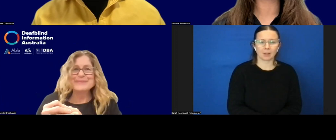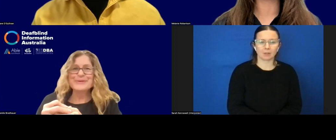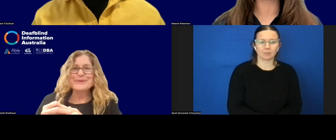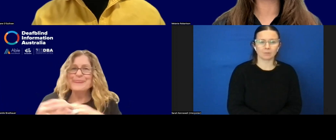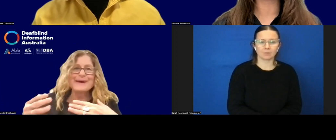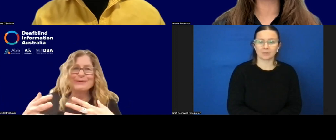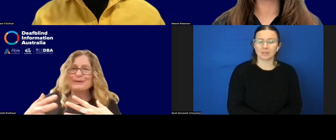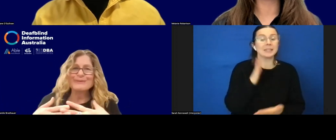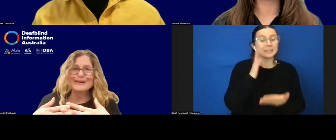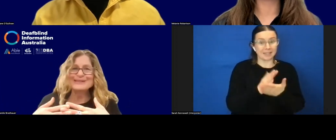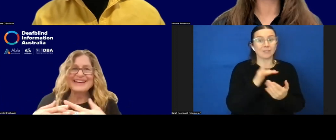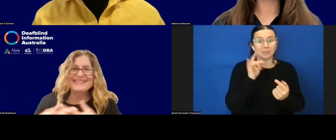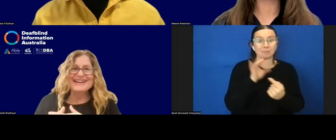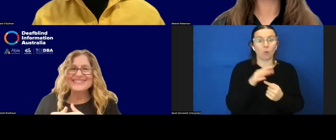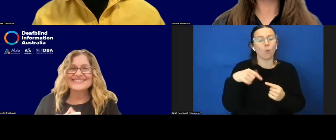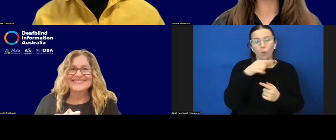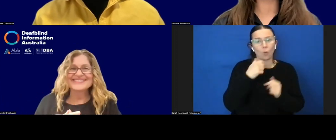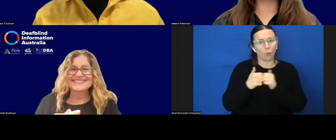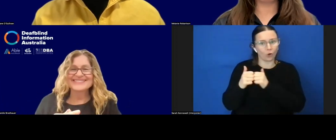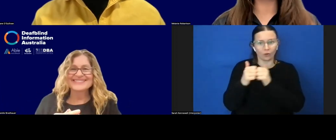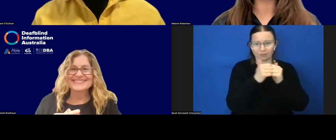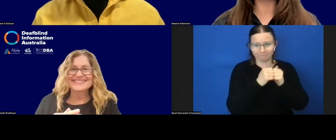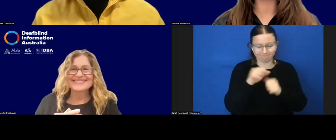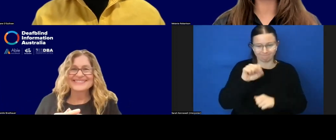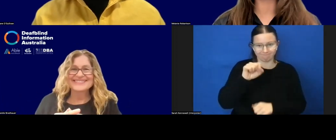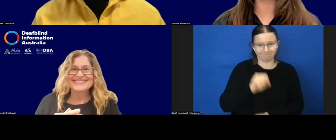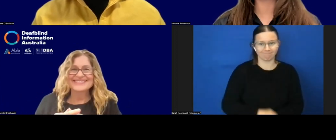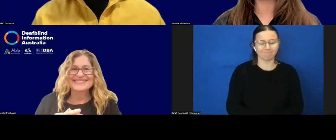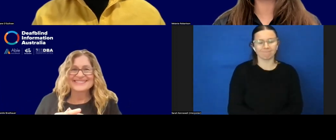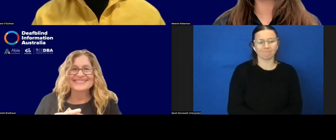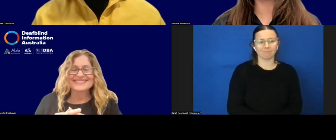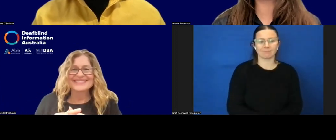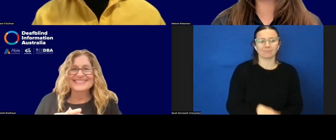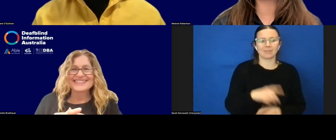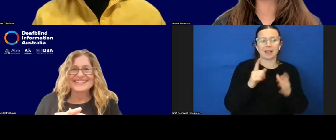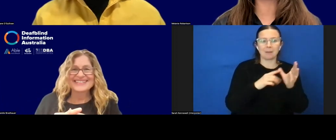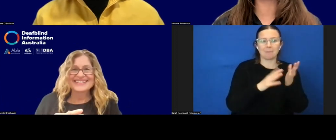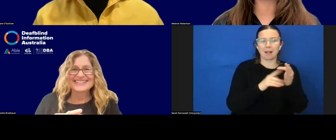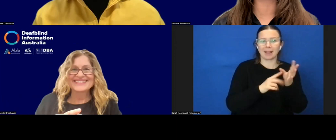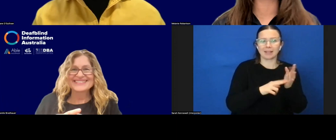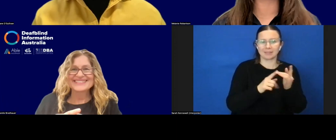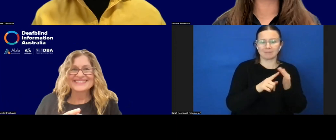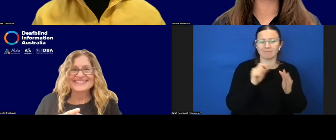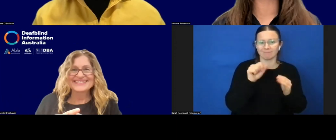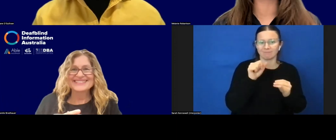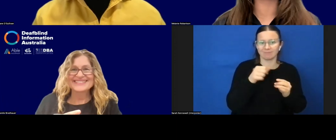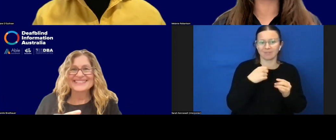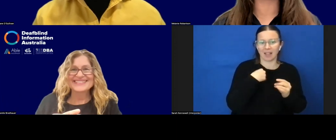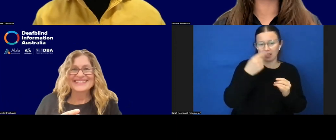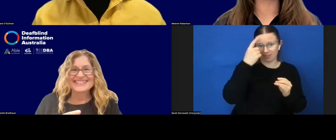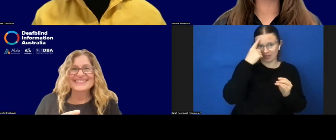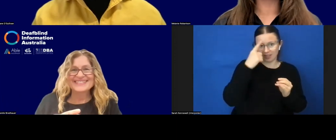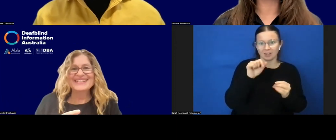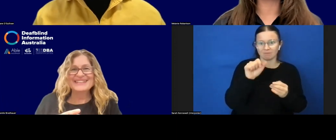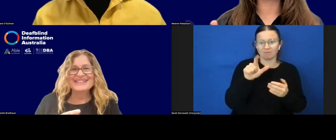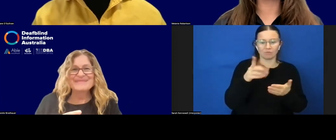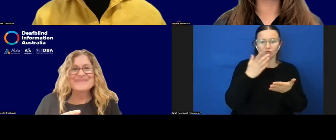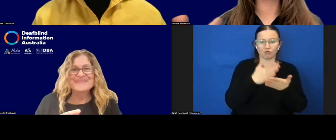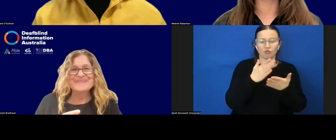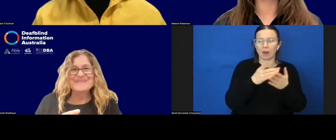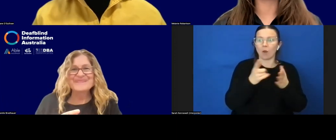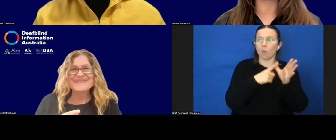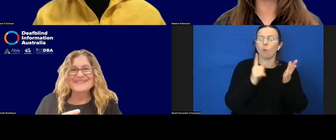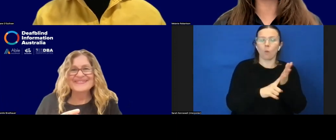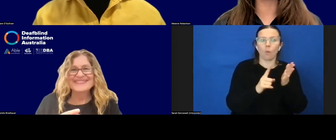Definitely important that we all work together. Yep, yep, I think, and I think that kind of holds true across all disciplines. Yeah.